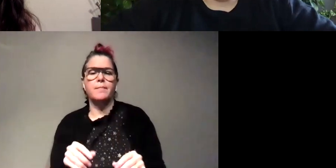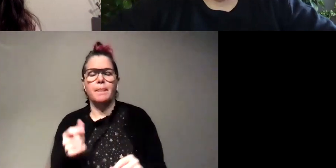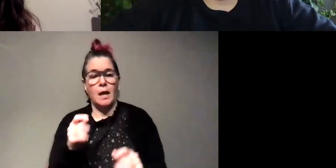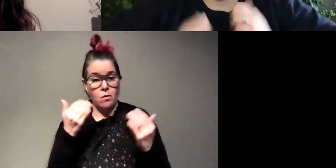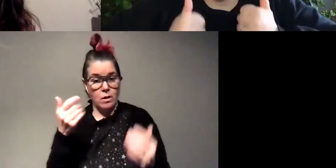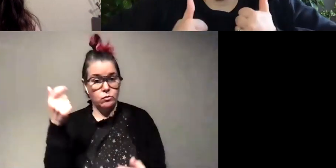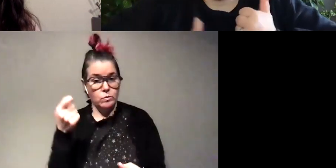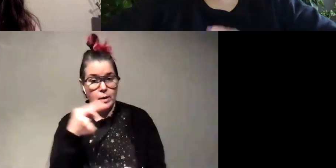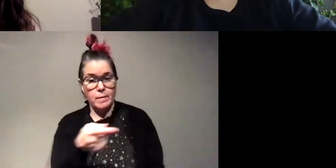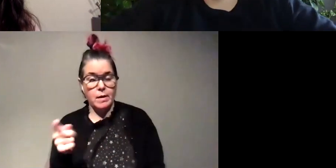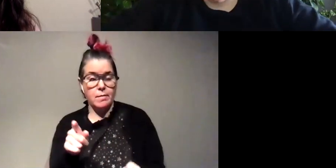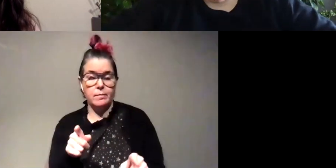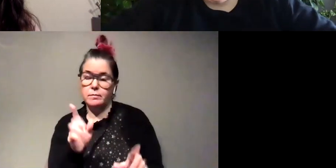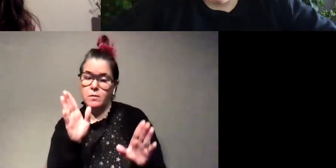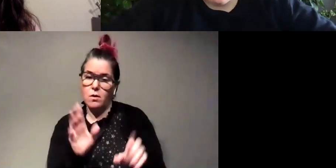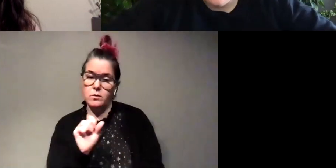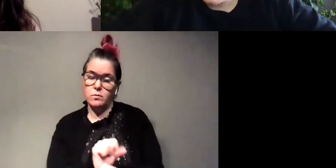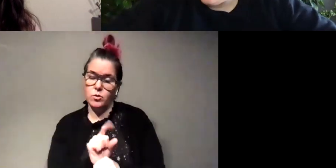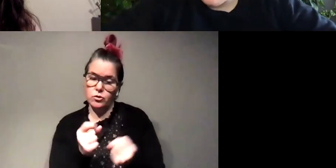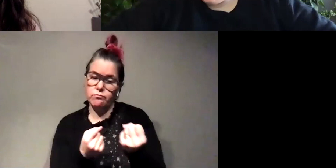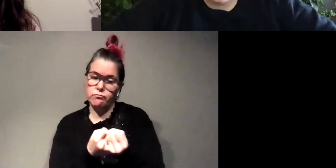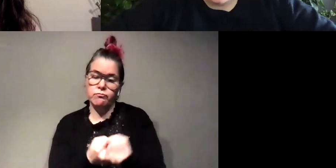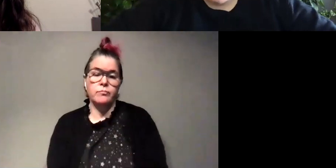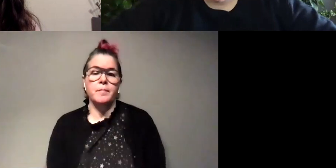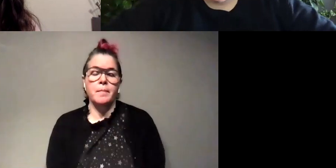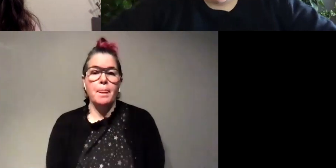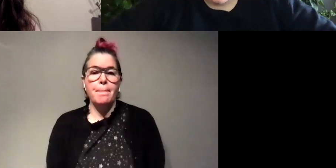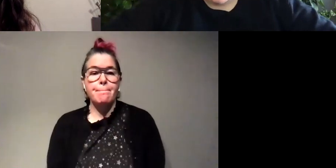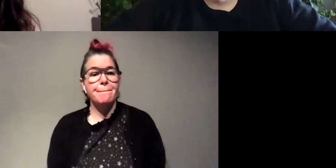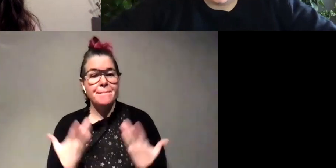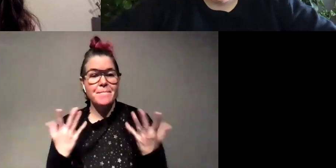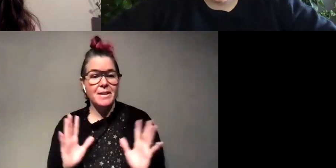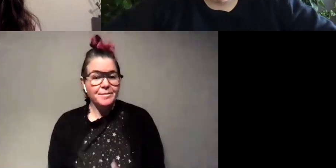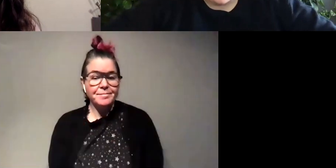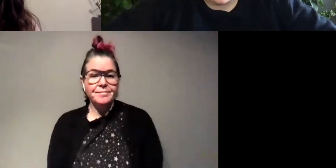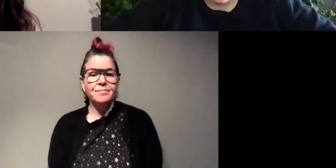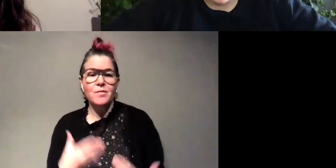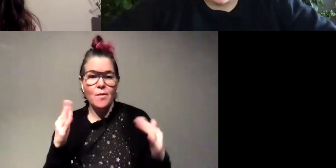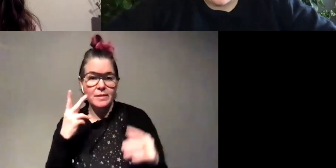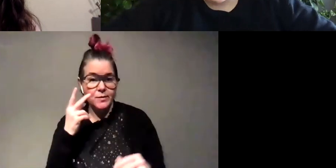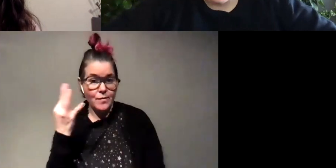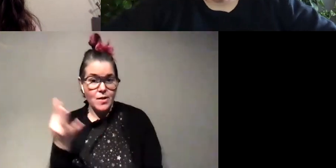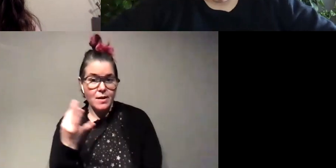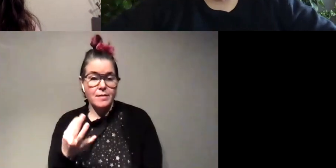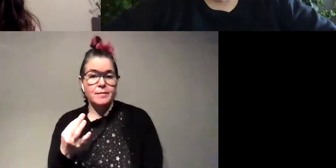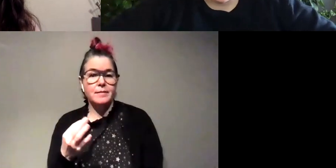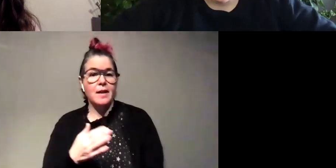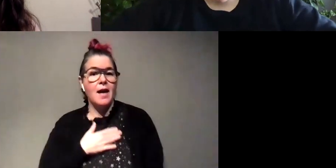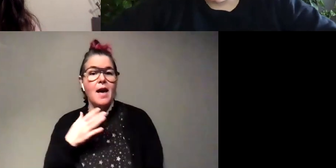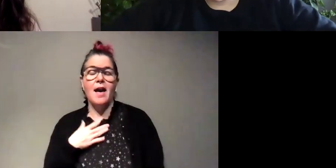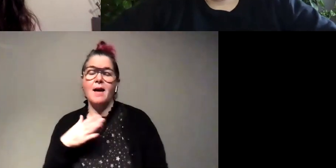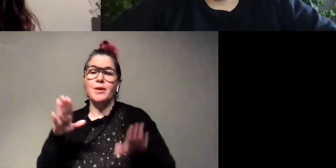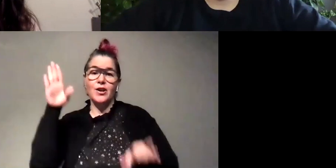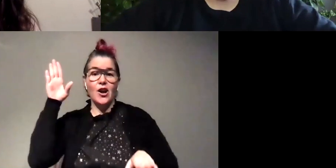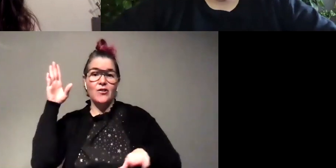as well they're doing awesome work and you should totally check them out and that's all i have for you uh we hope to see you friday uh happy inauguration day